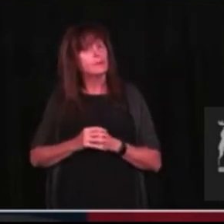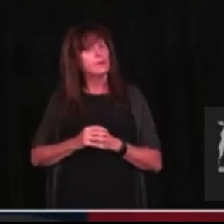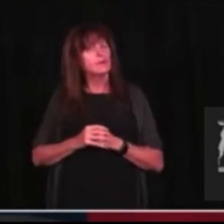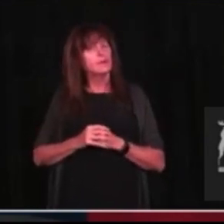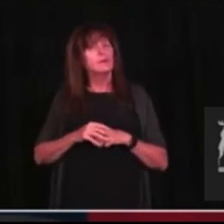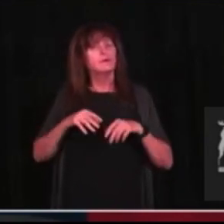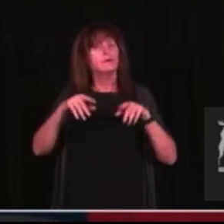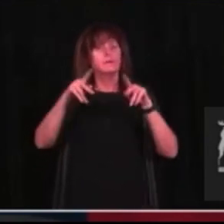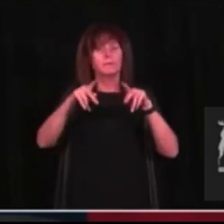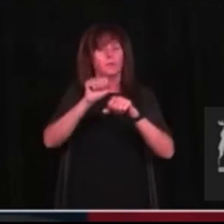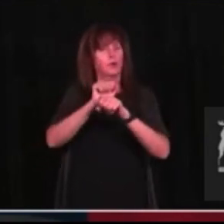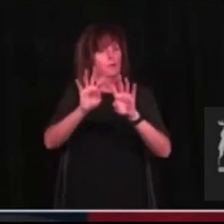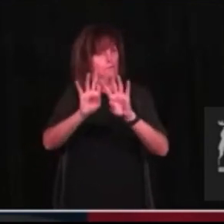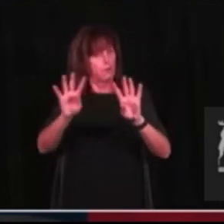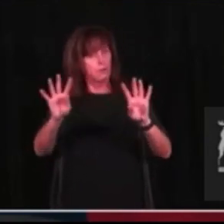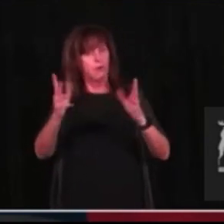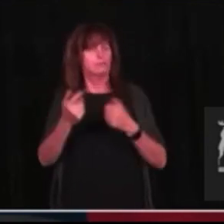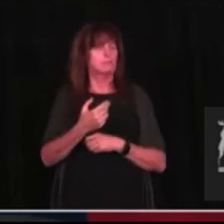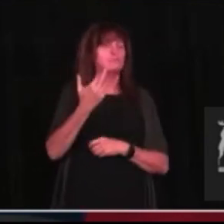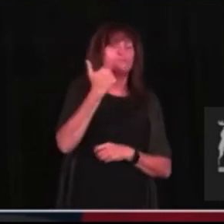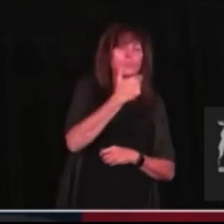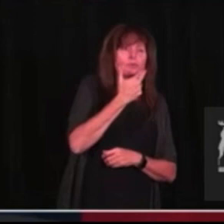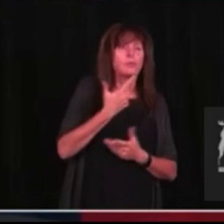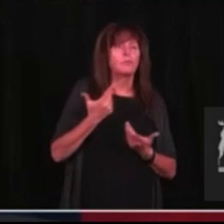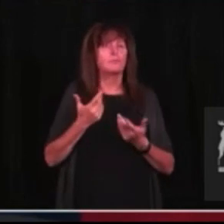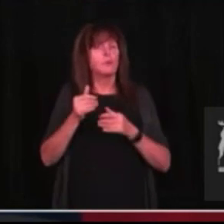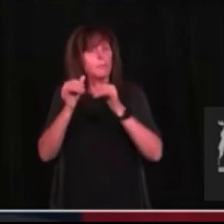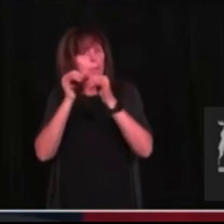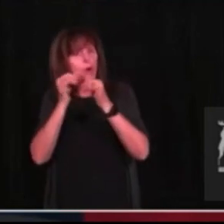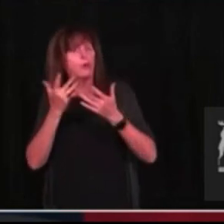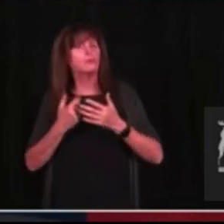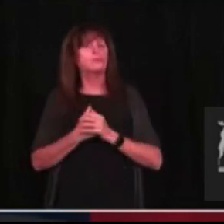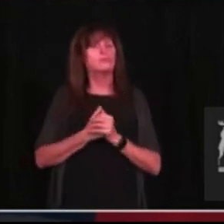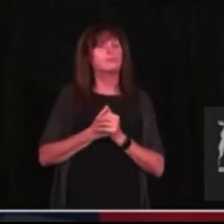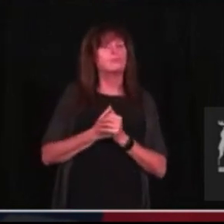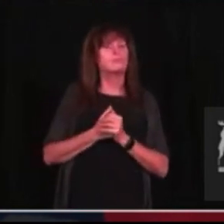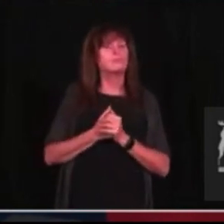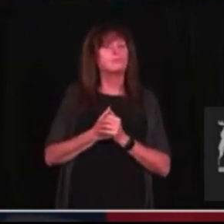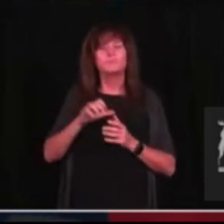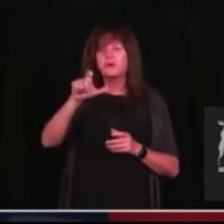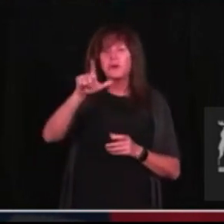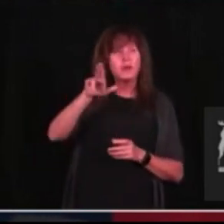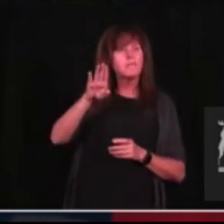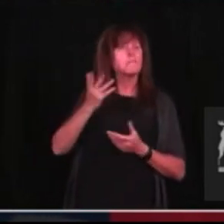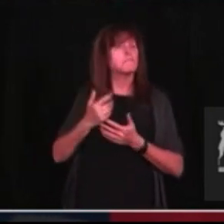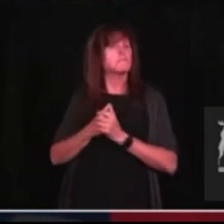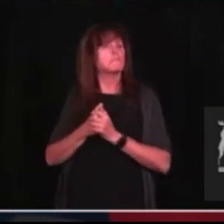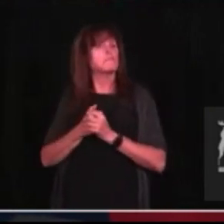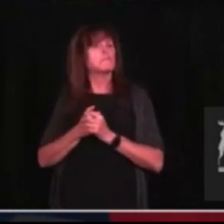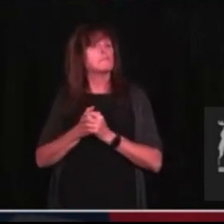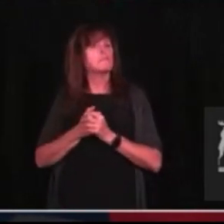at restaurants, at bars, at nightclubs, at, you know, Jay's games or whatever,